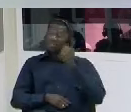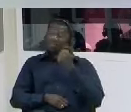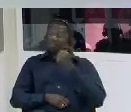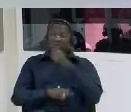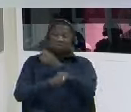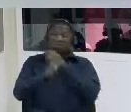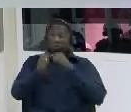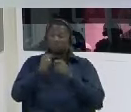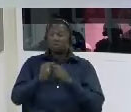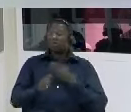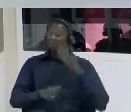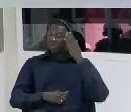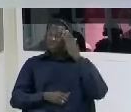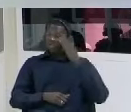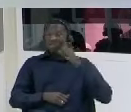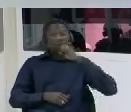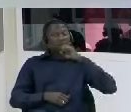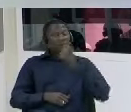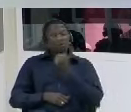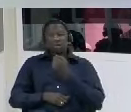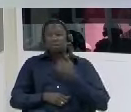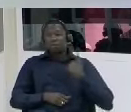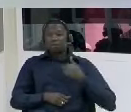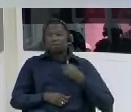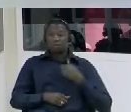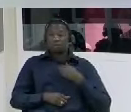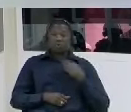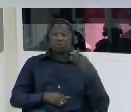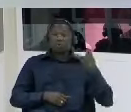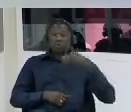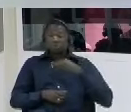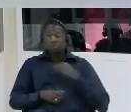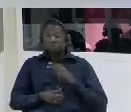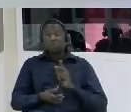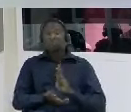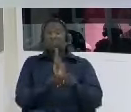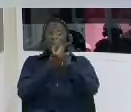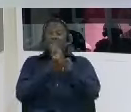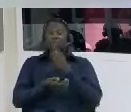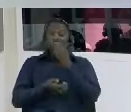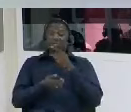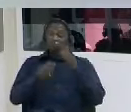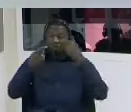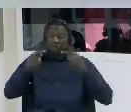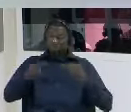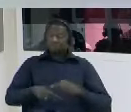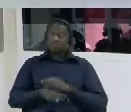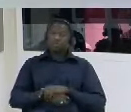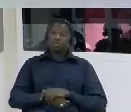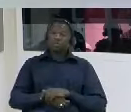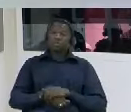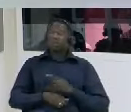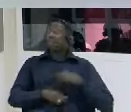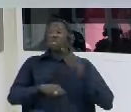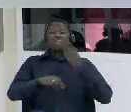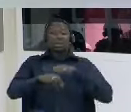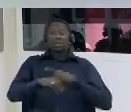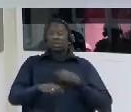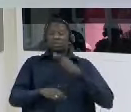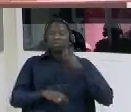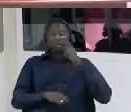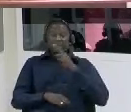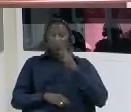was difficult people were not volunteer coming of volunteer information but then they will try and all time feed us information